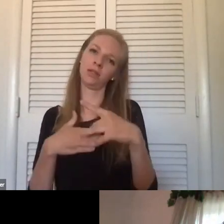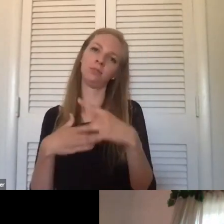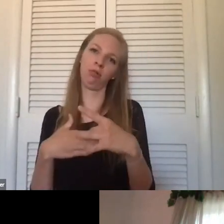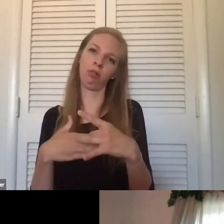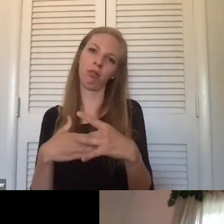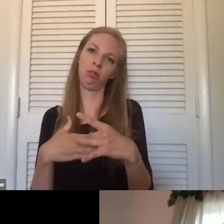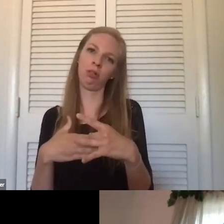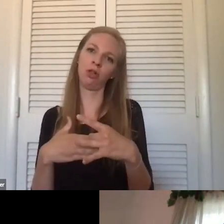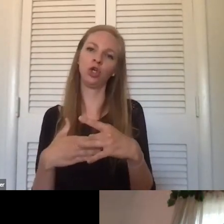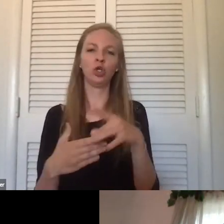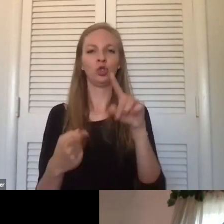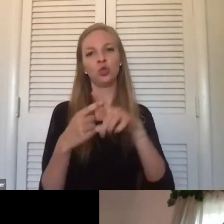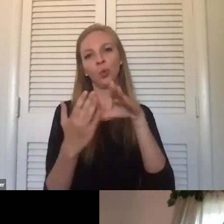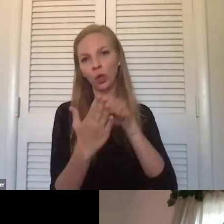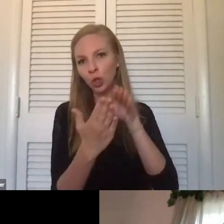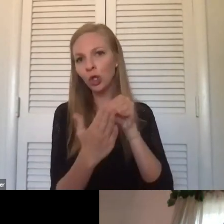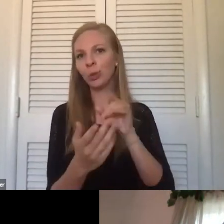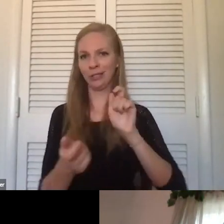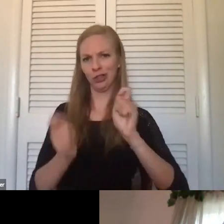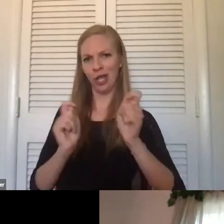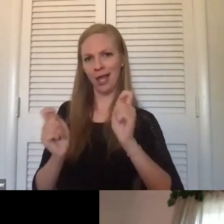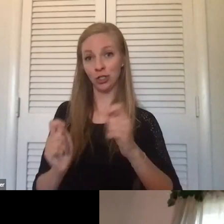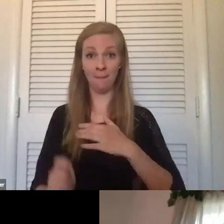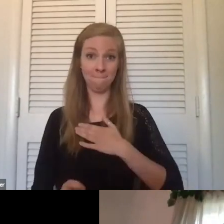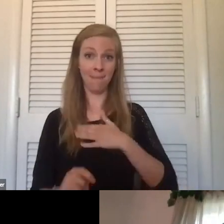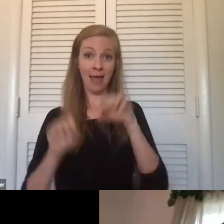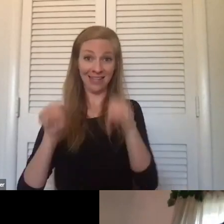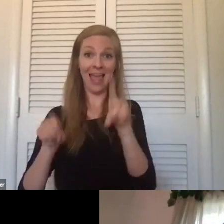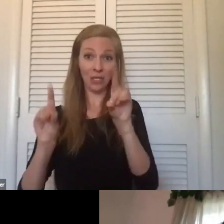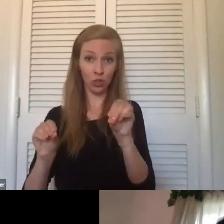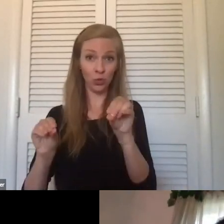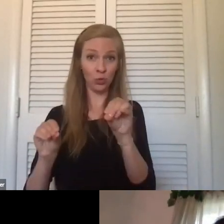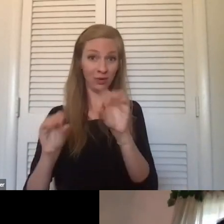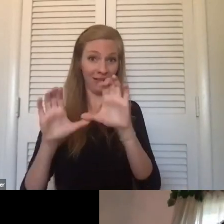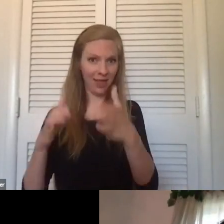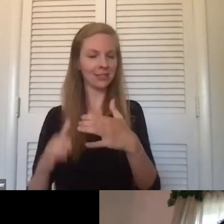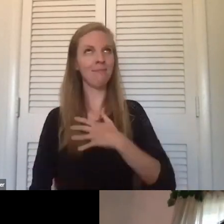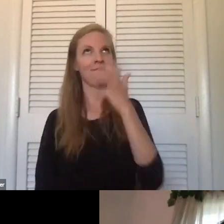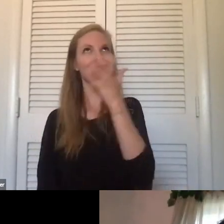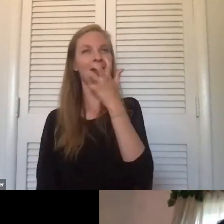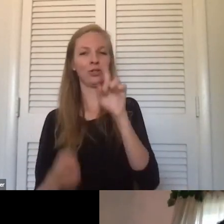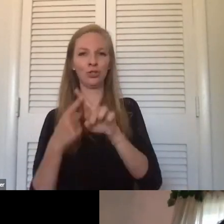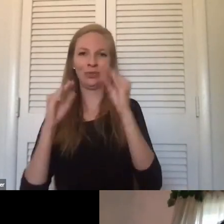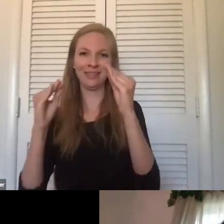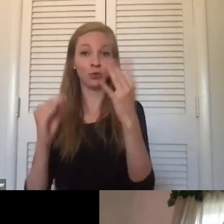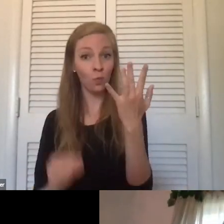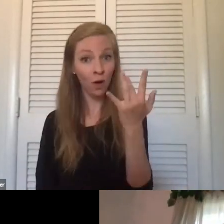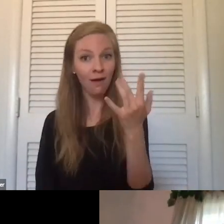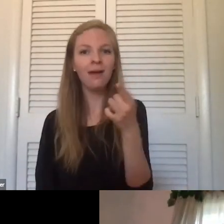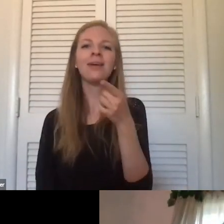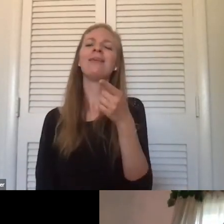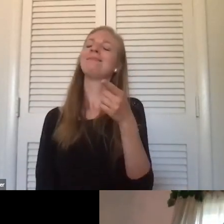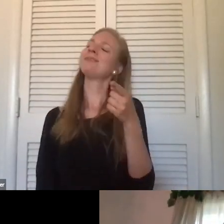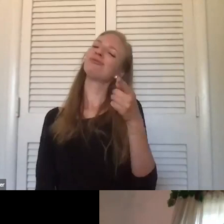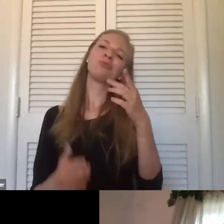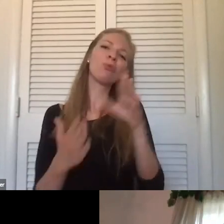to learn and to change. And actually my can-do classes are my favorite ones to teach because you learn every